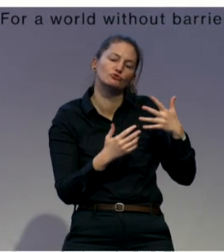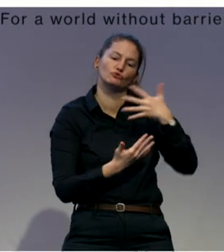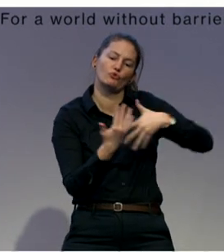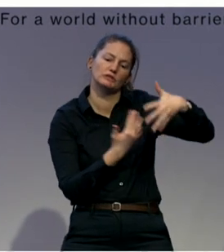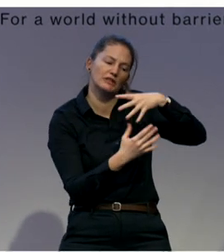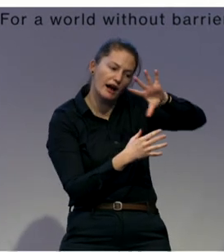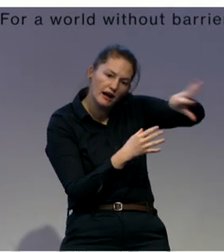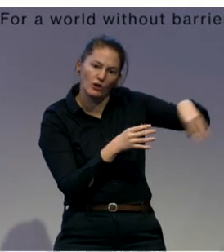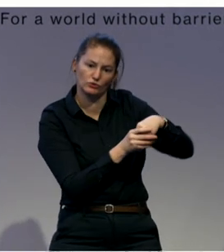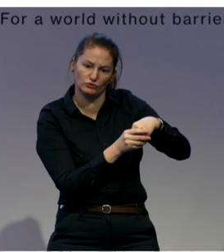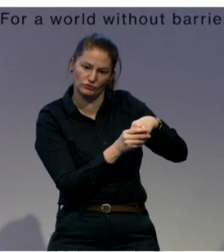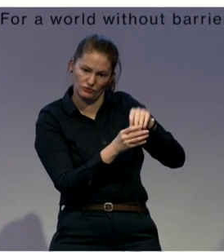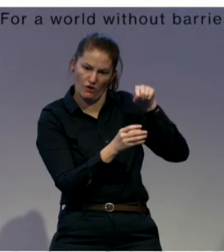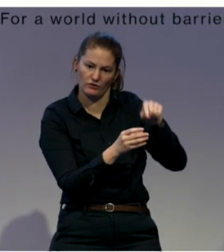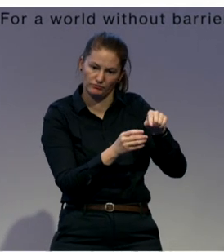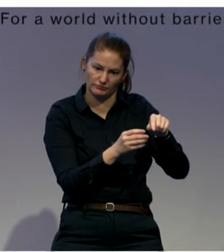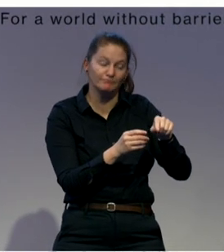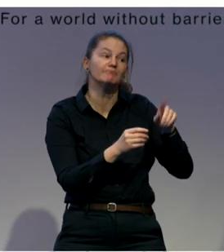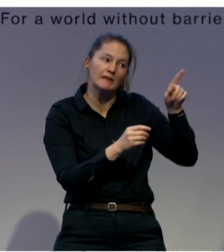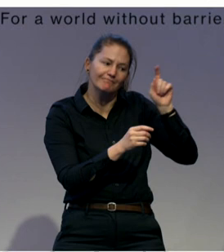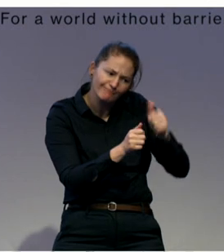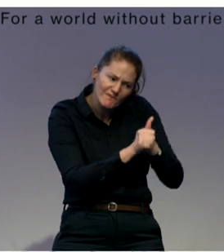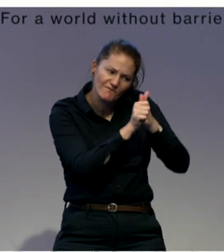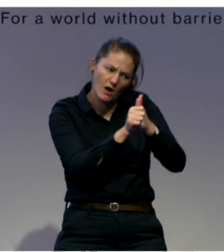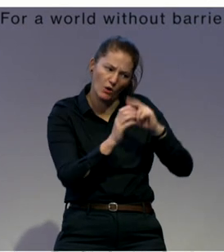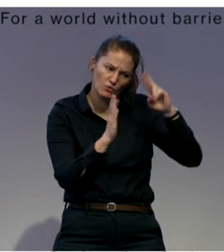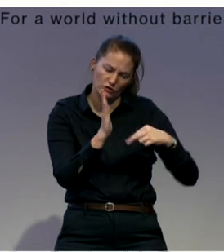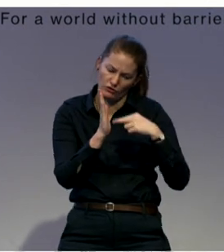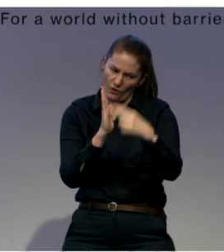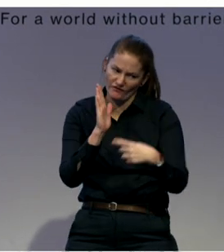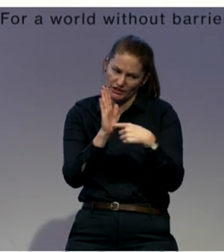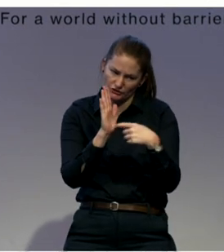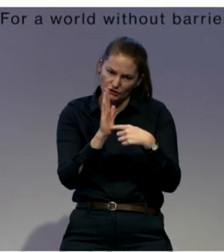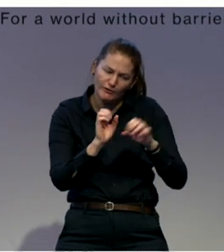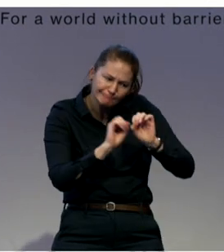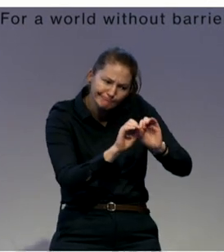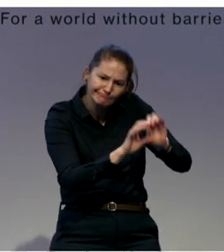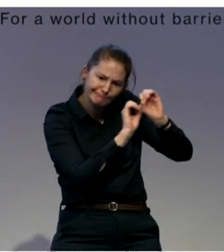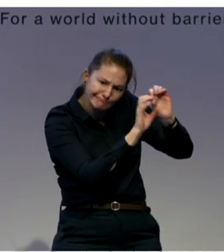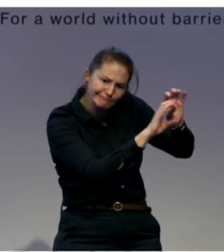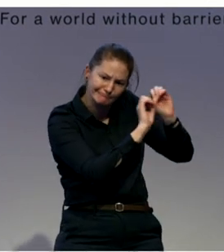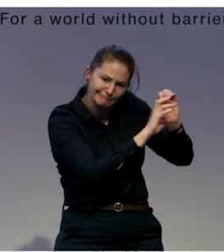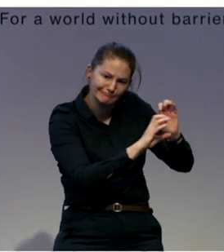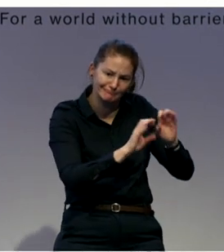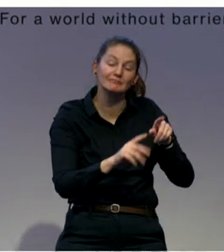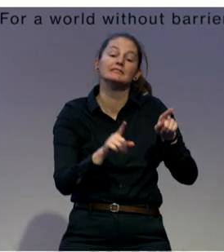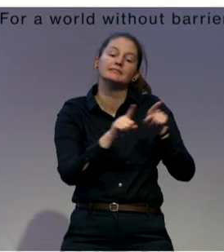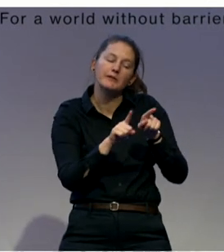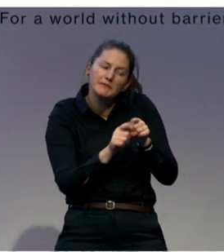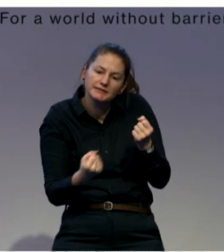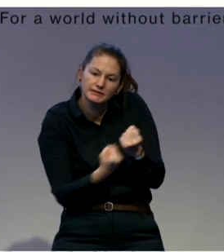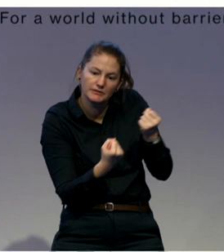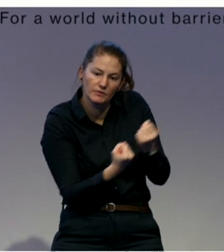Also, the program supports the institutionalization and community-based services